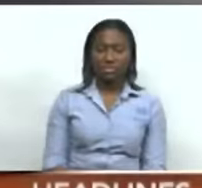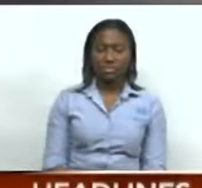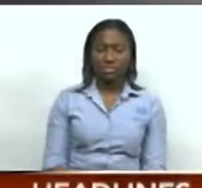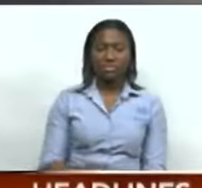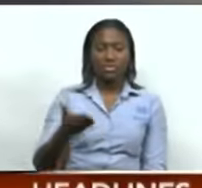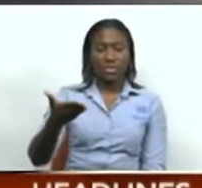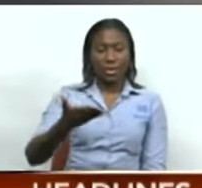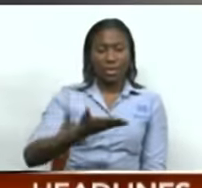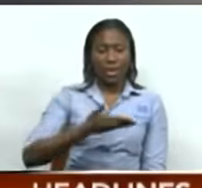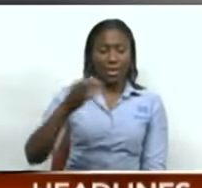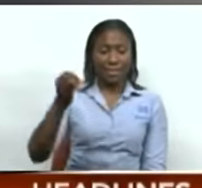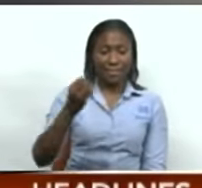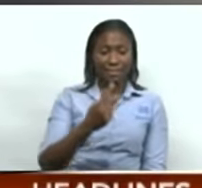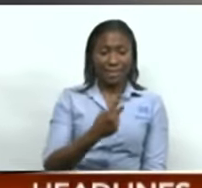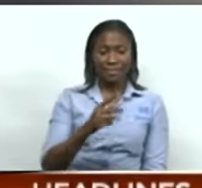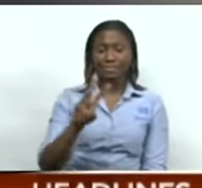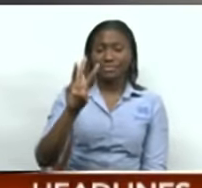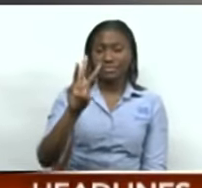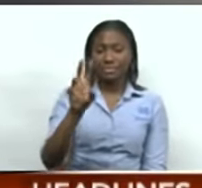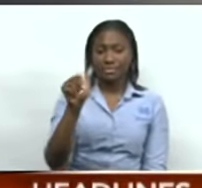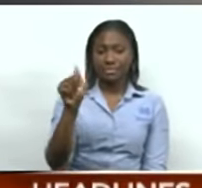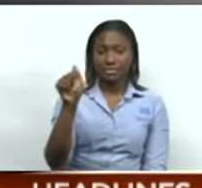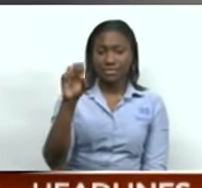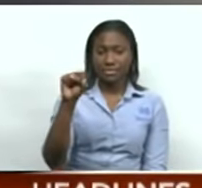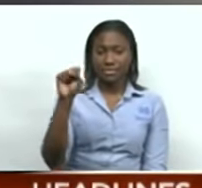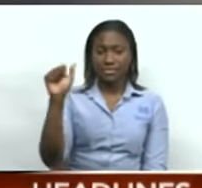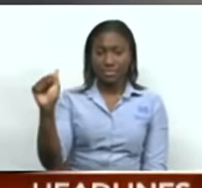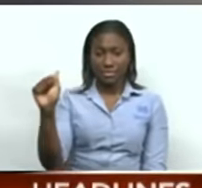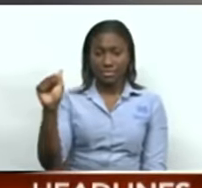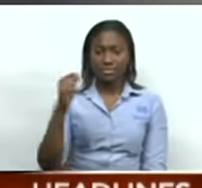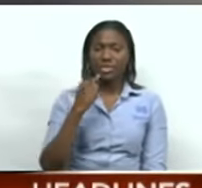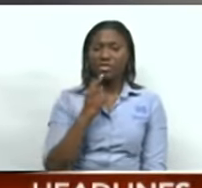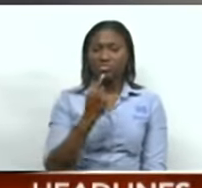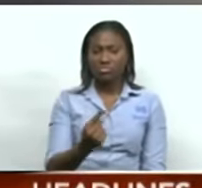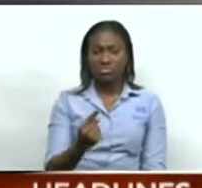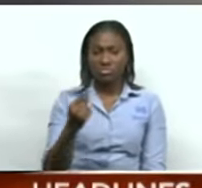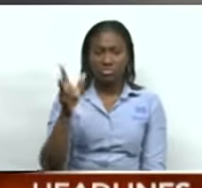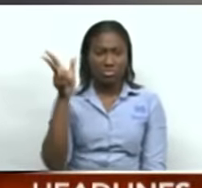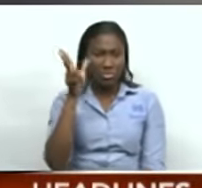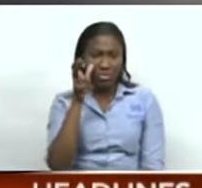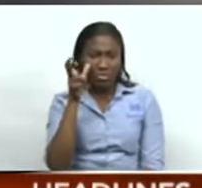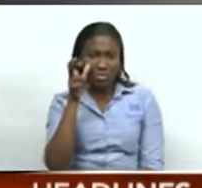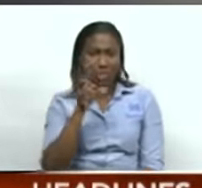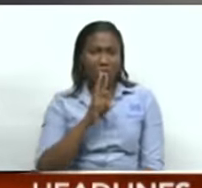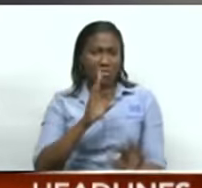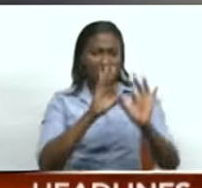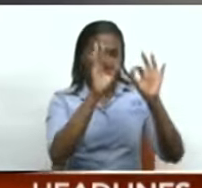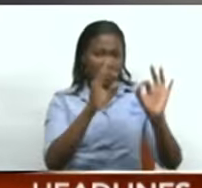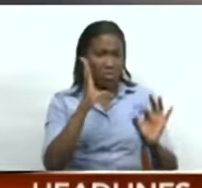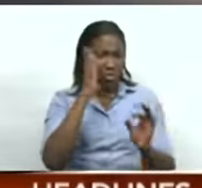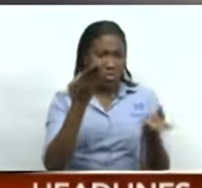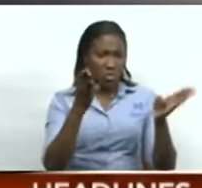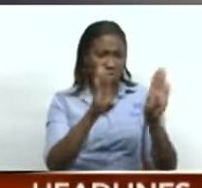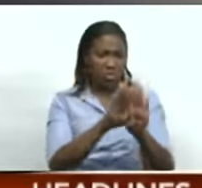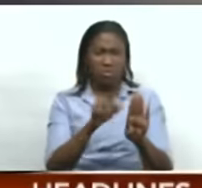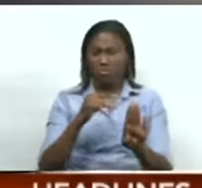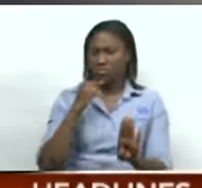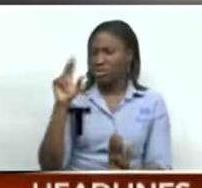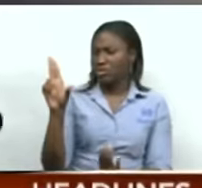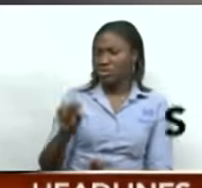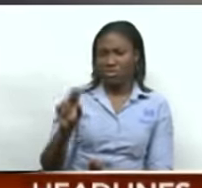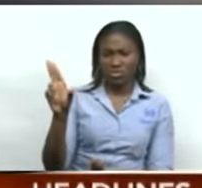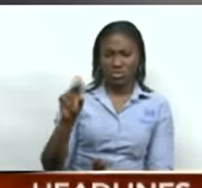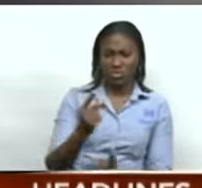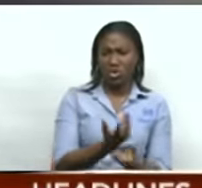Welcome back. The Water and Sewage Authority is dispelling reports that the Salka has a planned shutdown for this Diwali weekend.